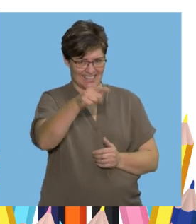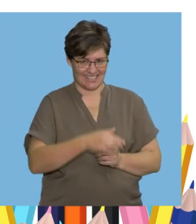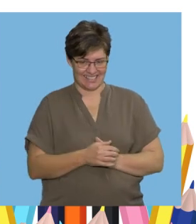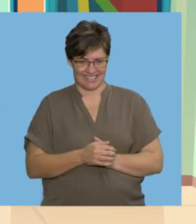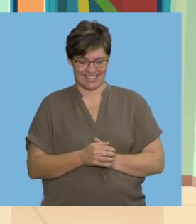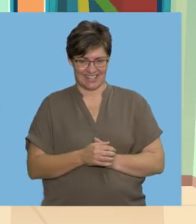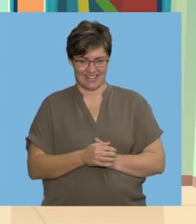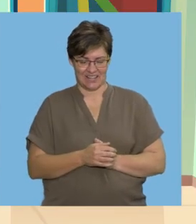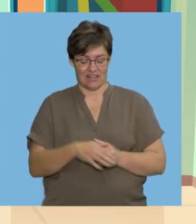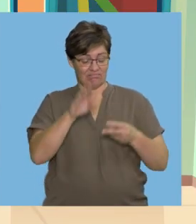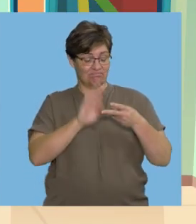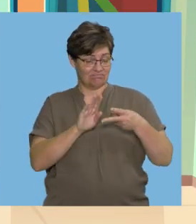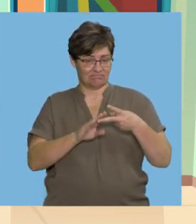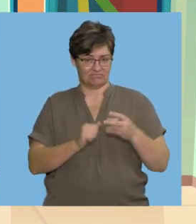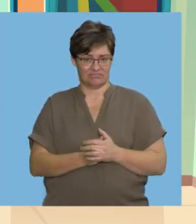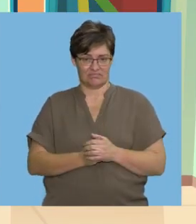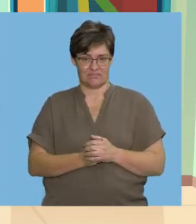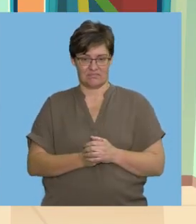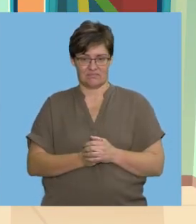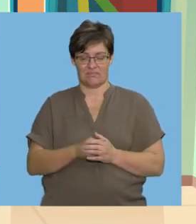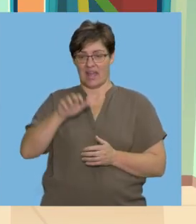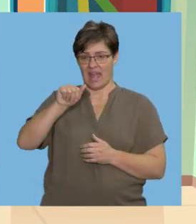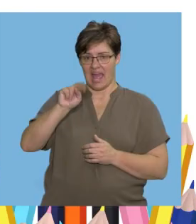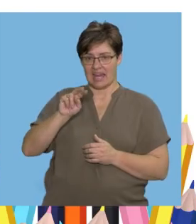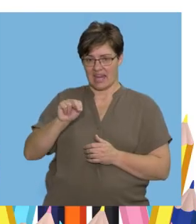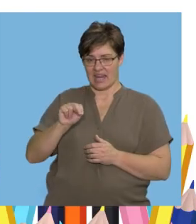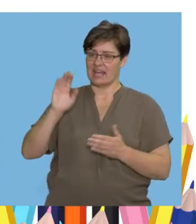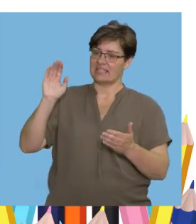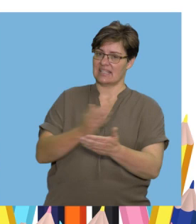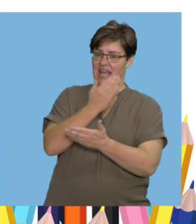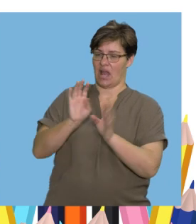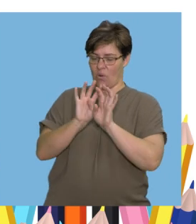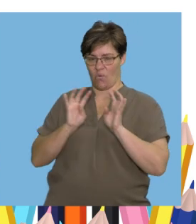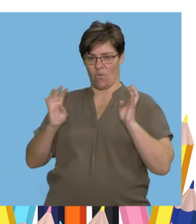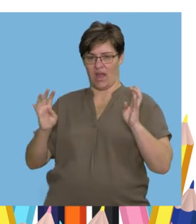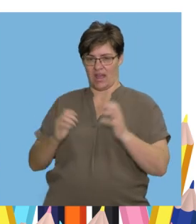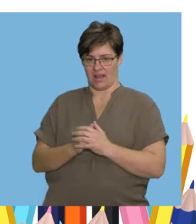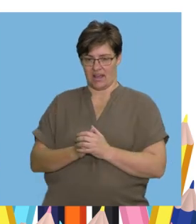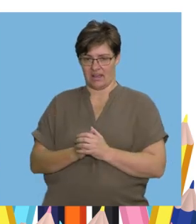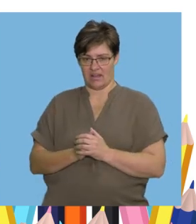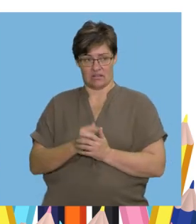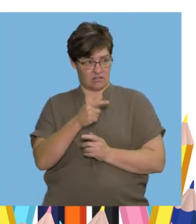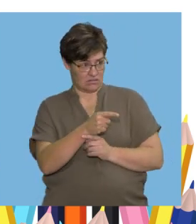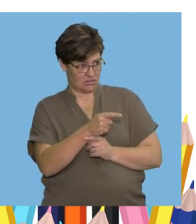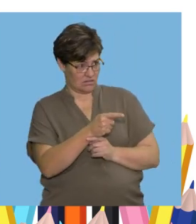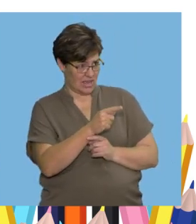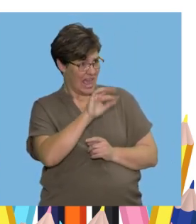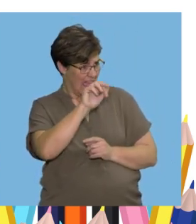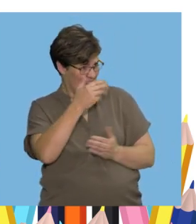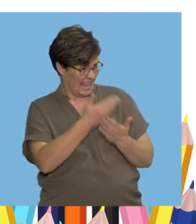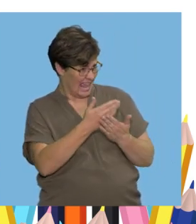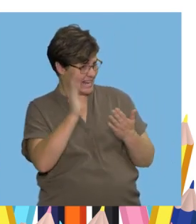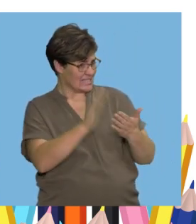That's right Listen to the next sentence Anne sings in the choir You say